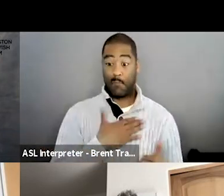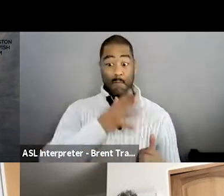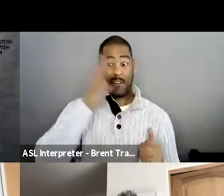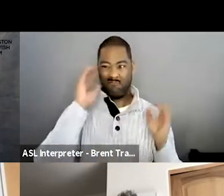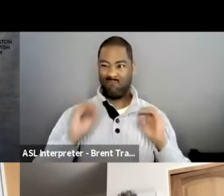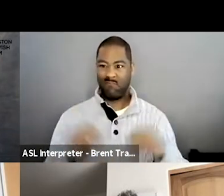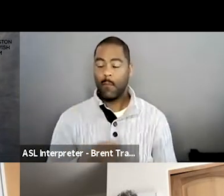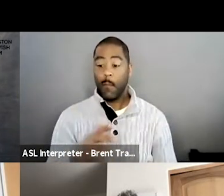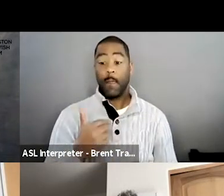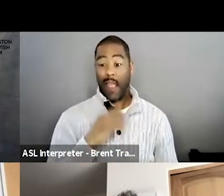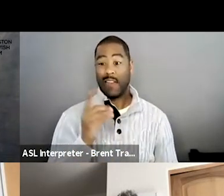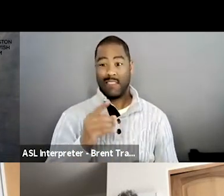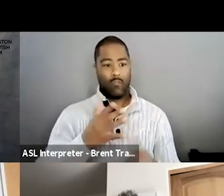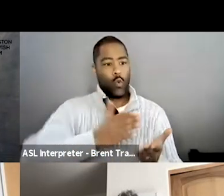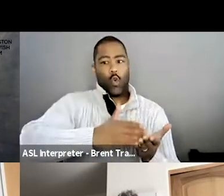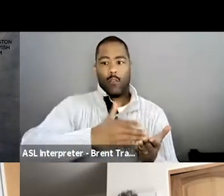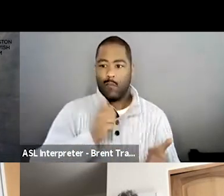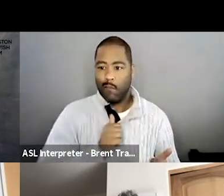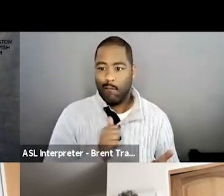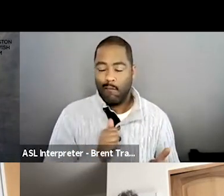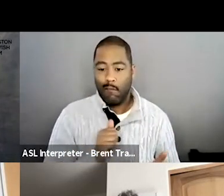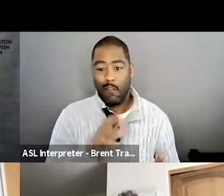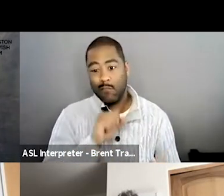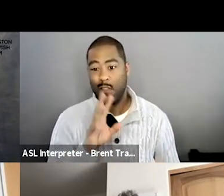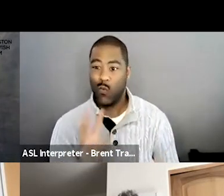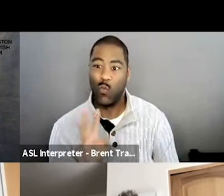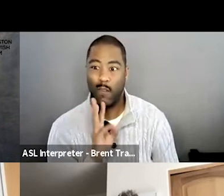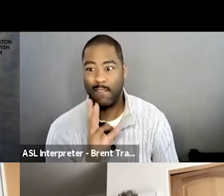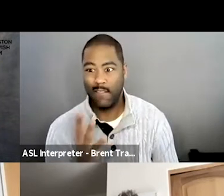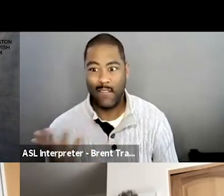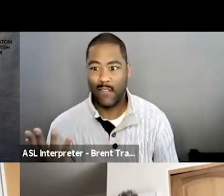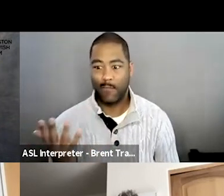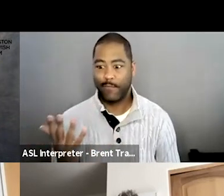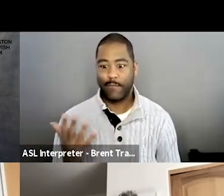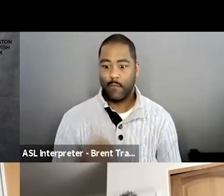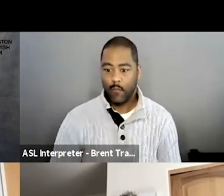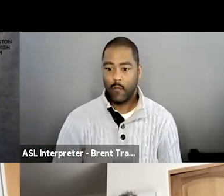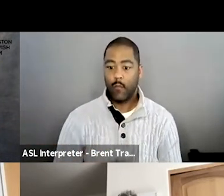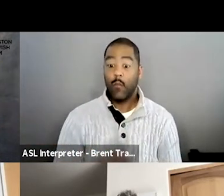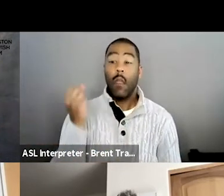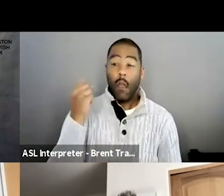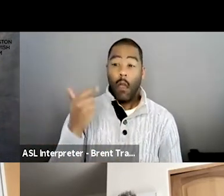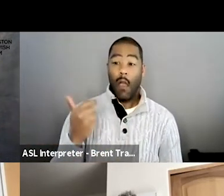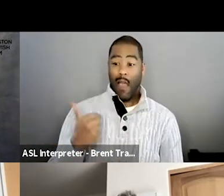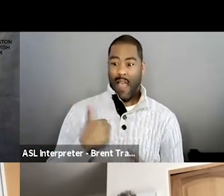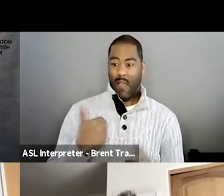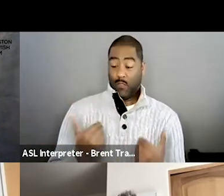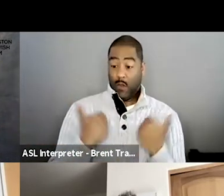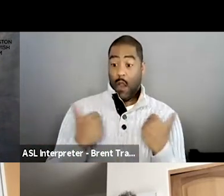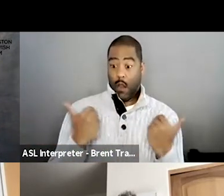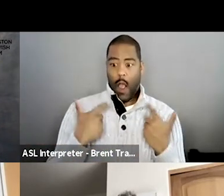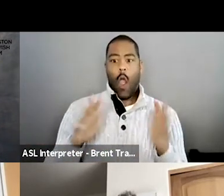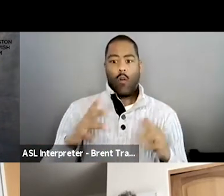I had felt like I had an enhanced abilities. I knew that I was a track star and I knew that I was